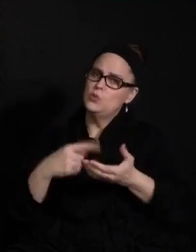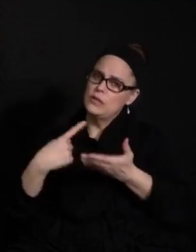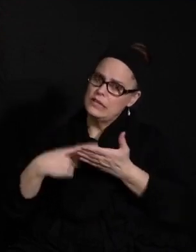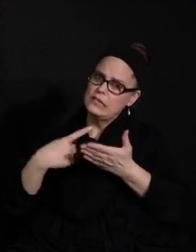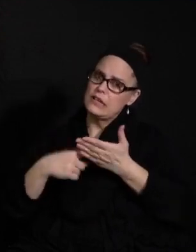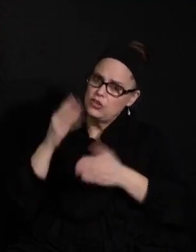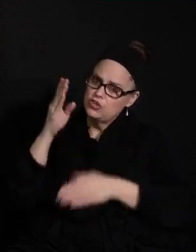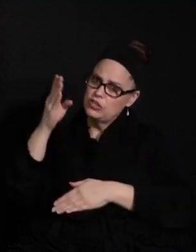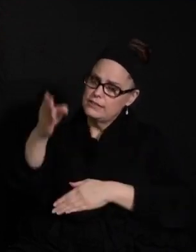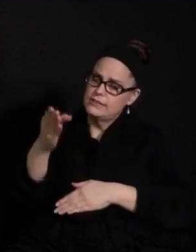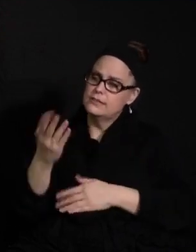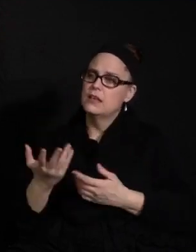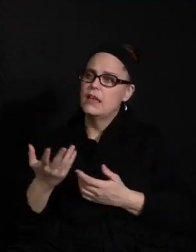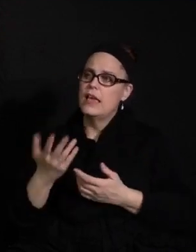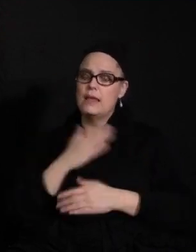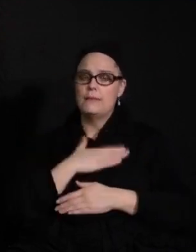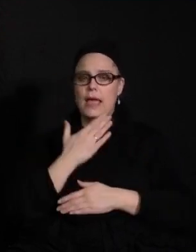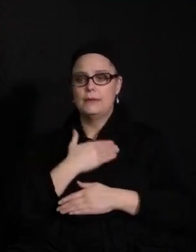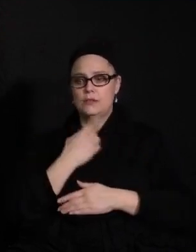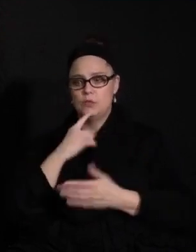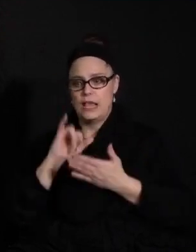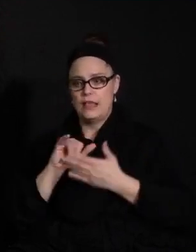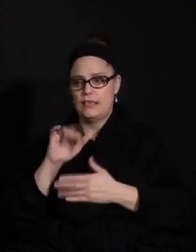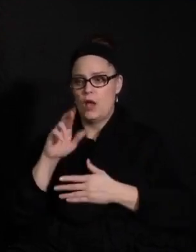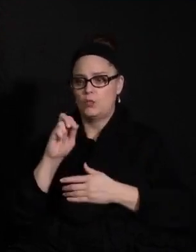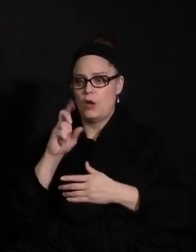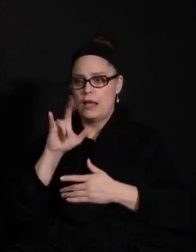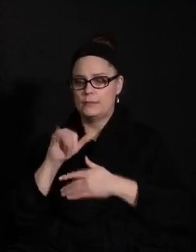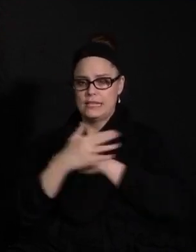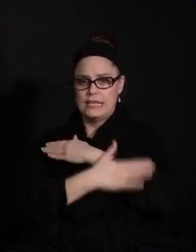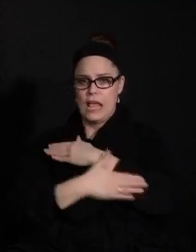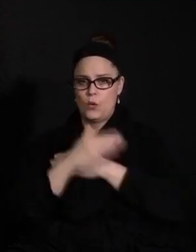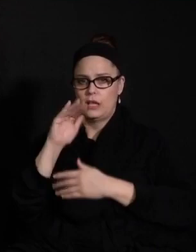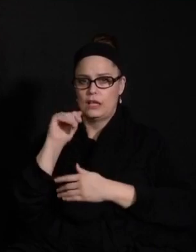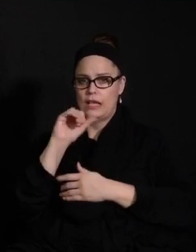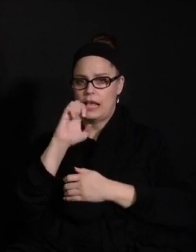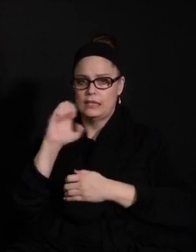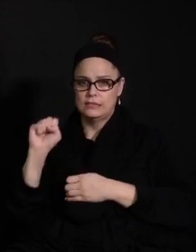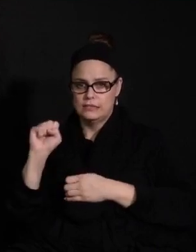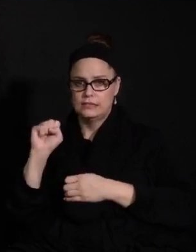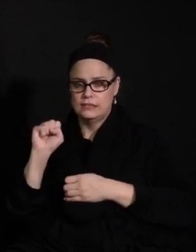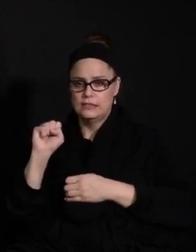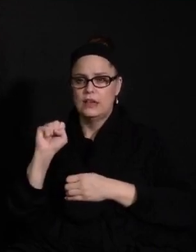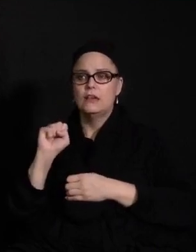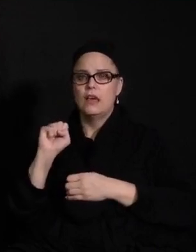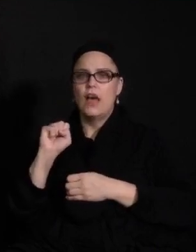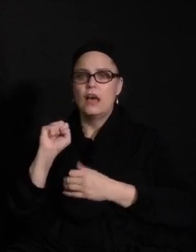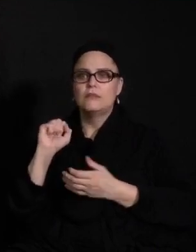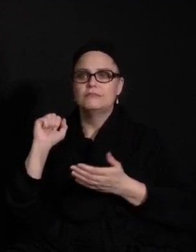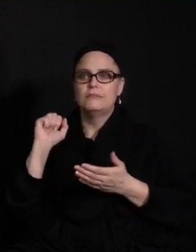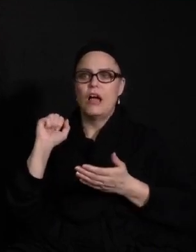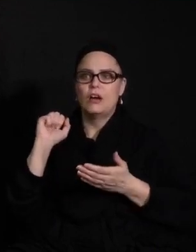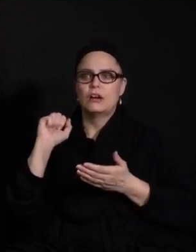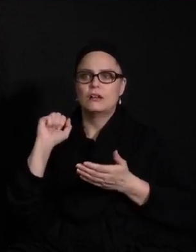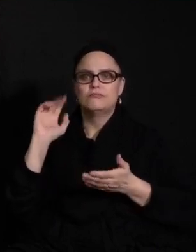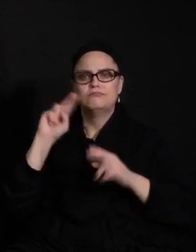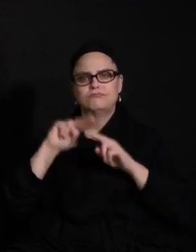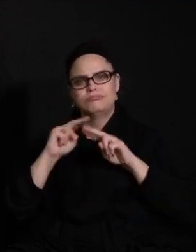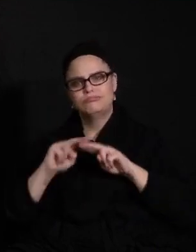Again, I am happy to say that cases in Ramsey County continue to be steady, steadily declining,